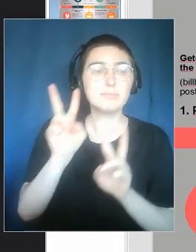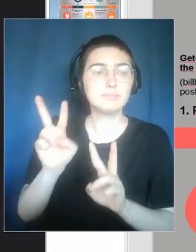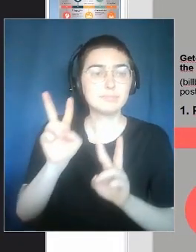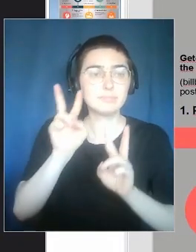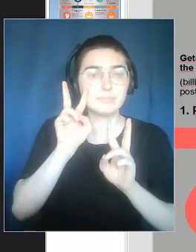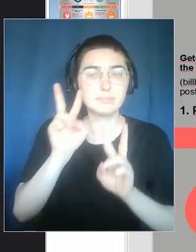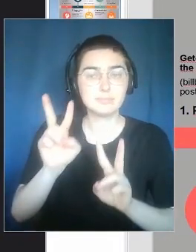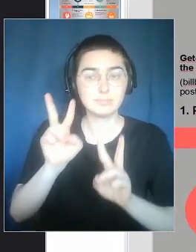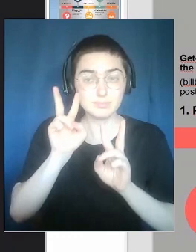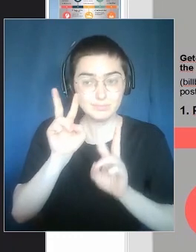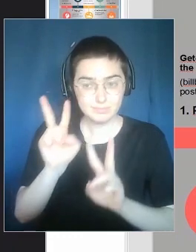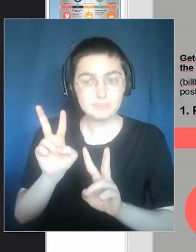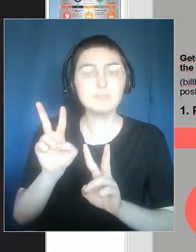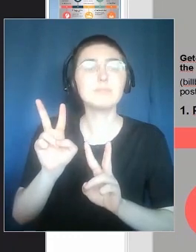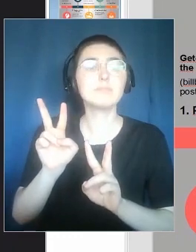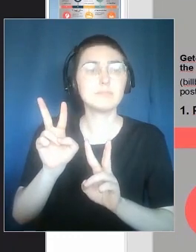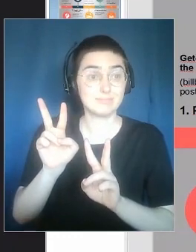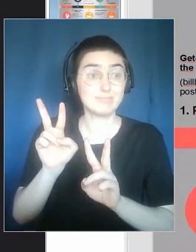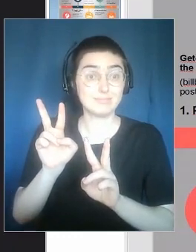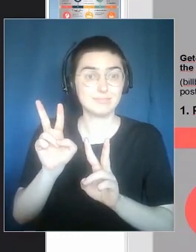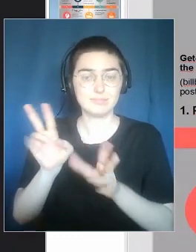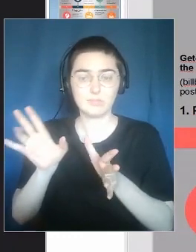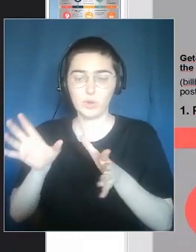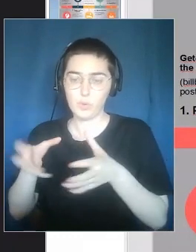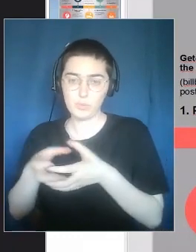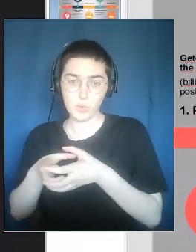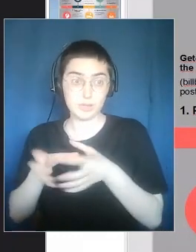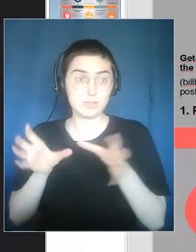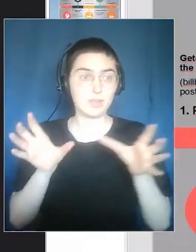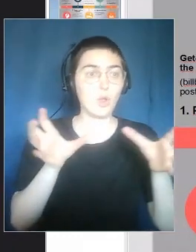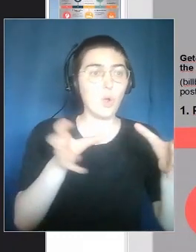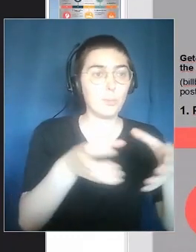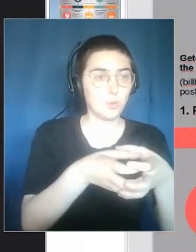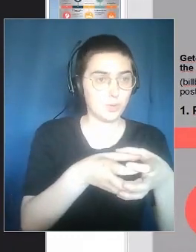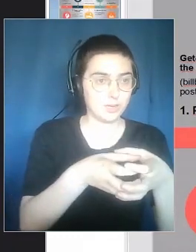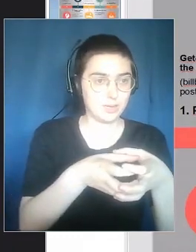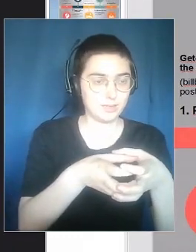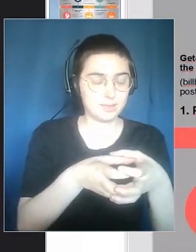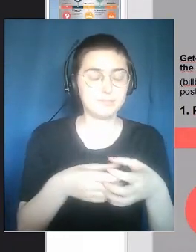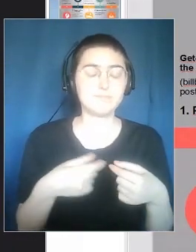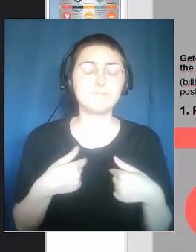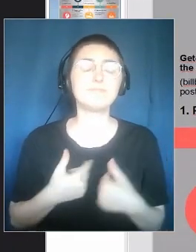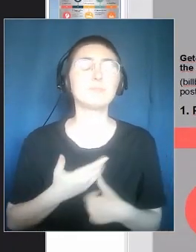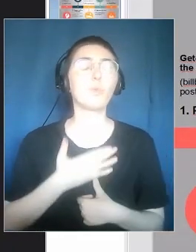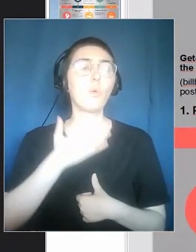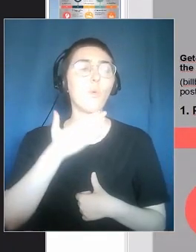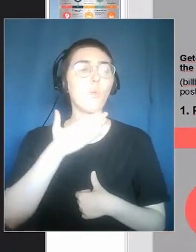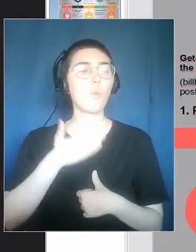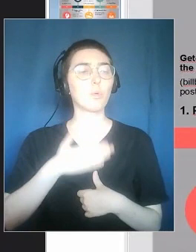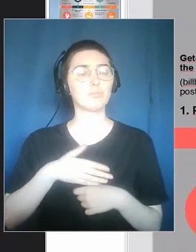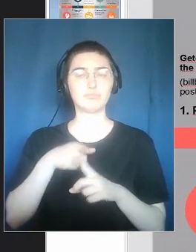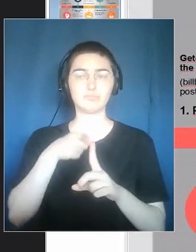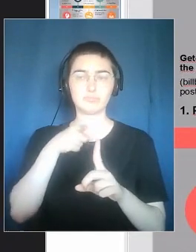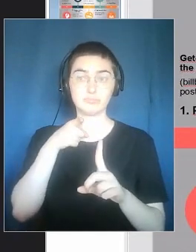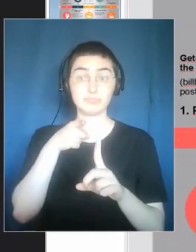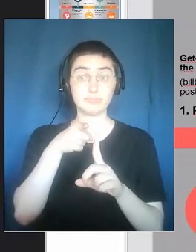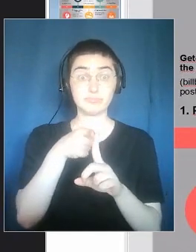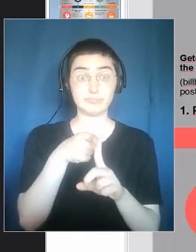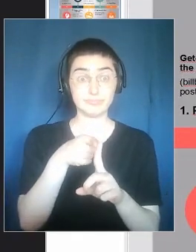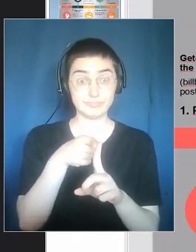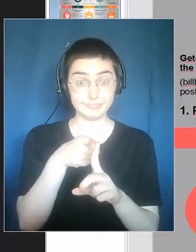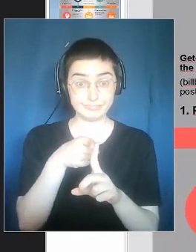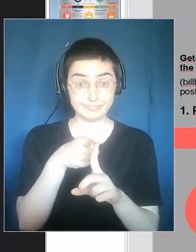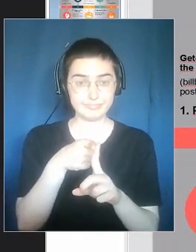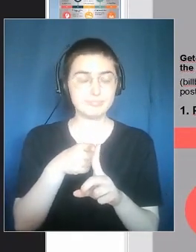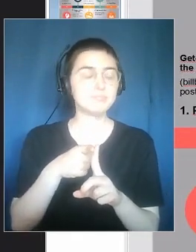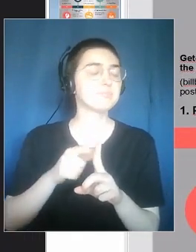who enjoy, who watch, who listen to the silent play. Today I would